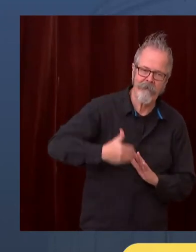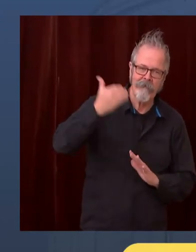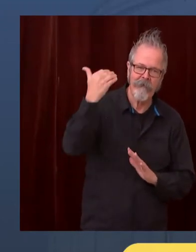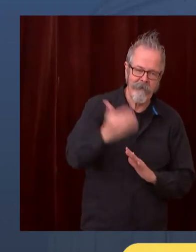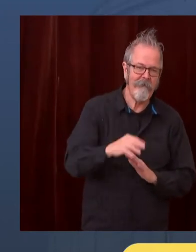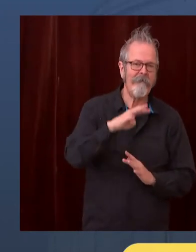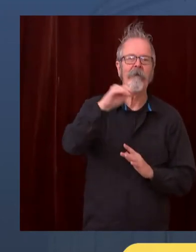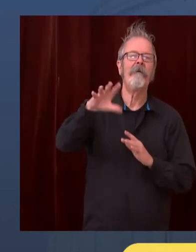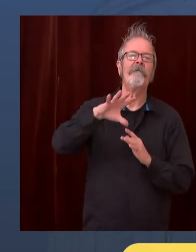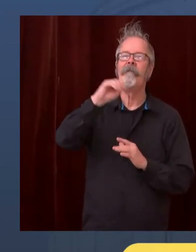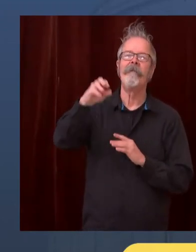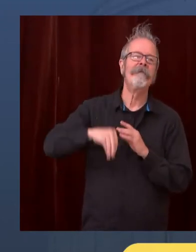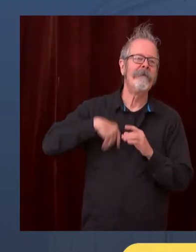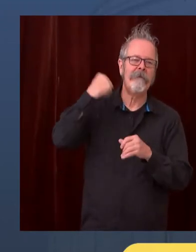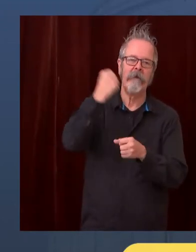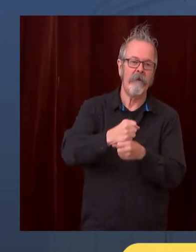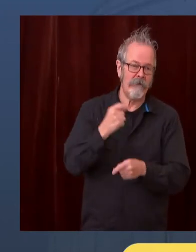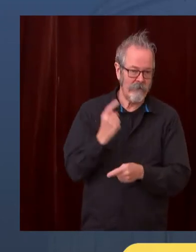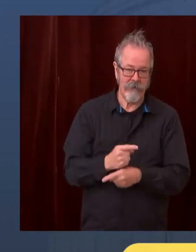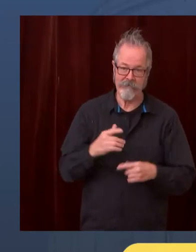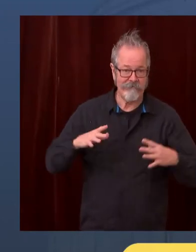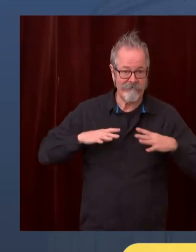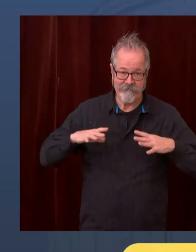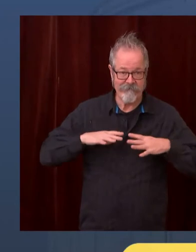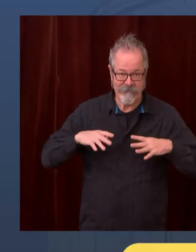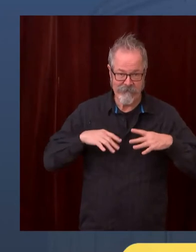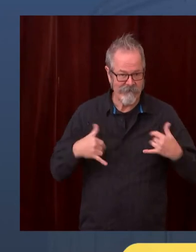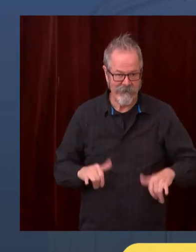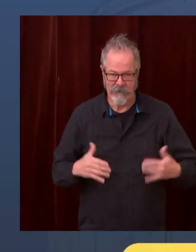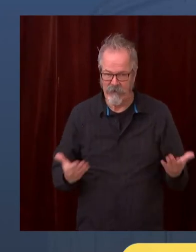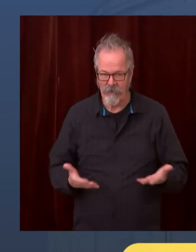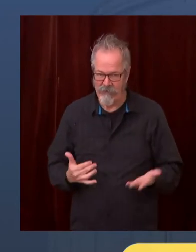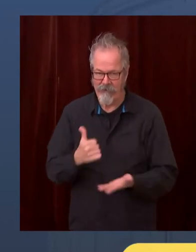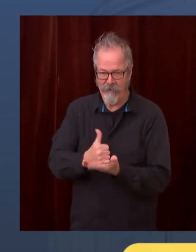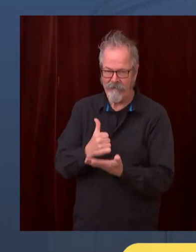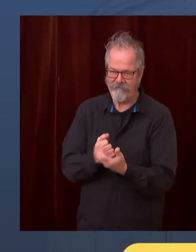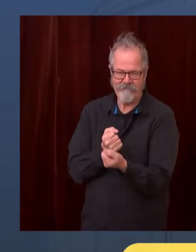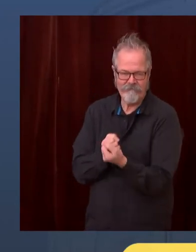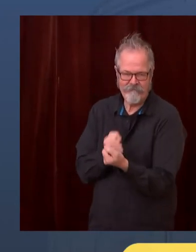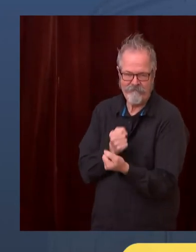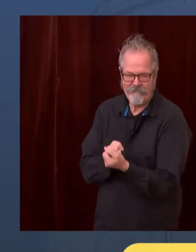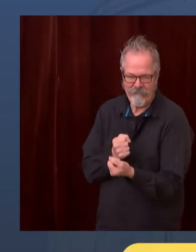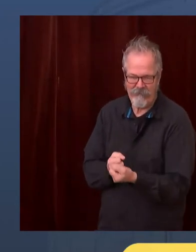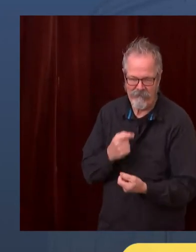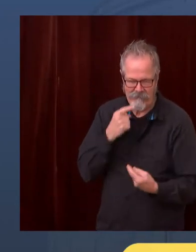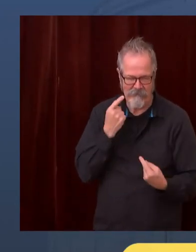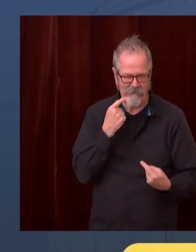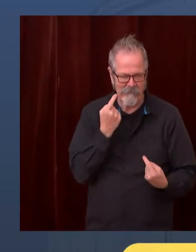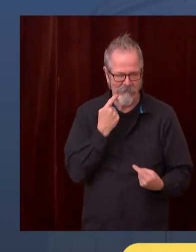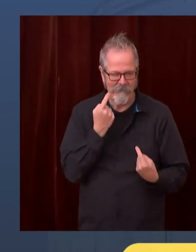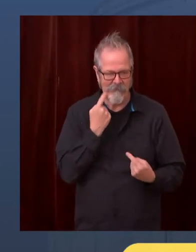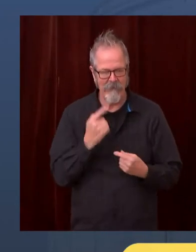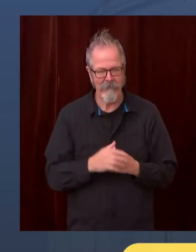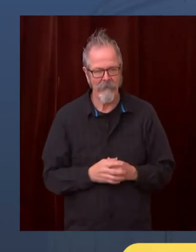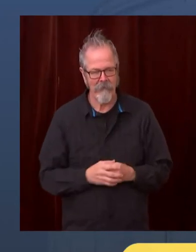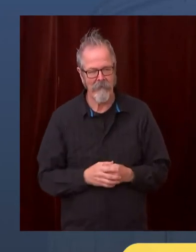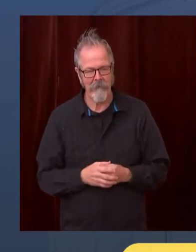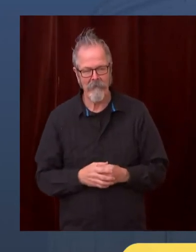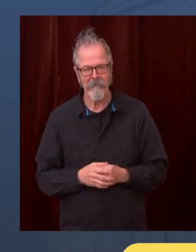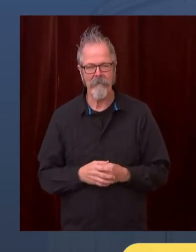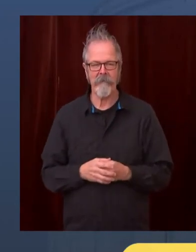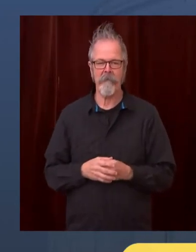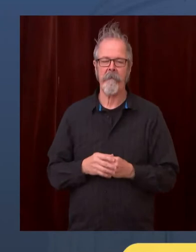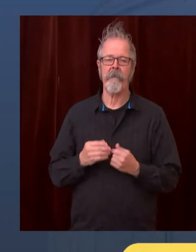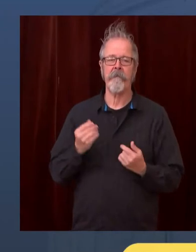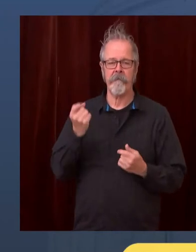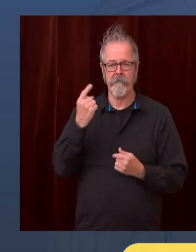incredibly challenging. But I did want to make one other comment, Governor, if it's okay, which is there is never